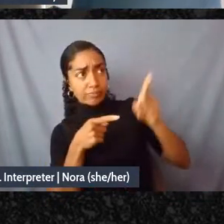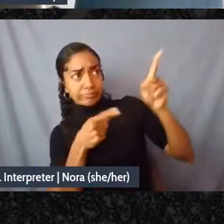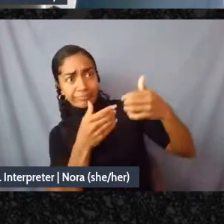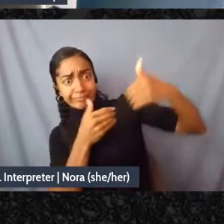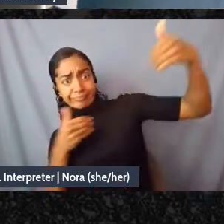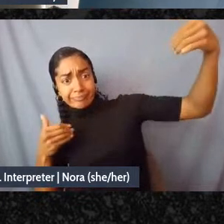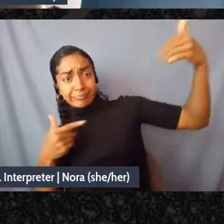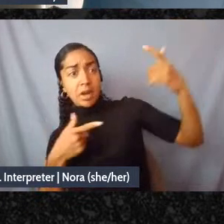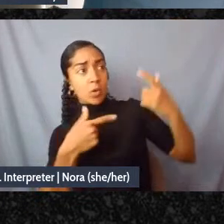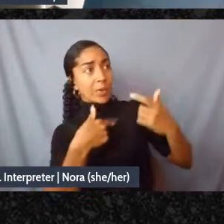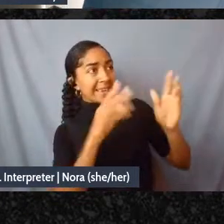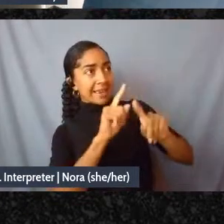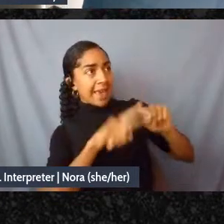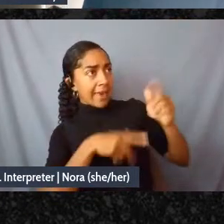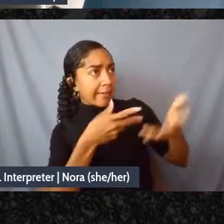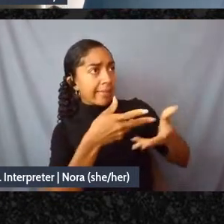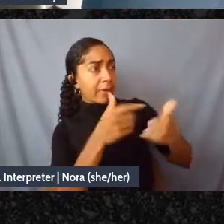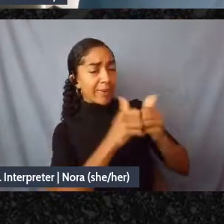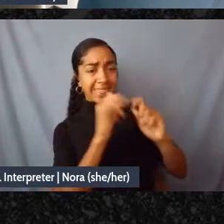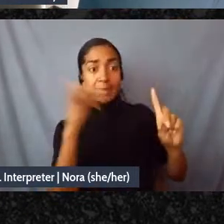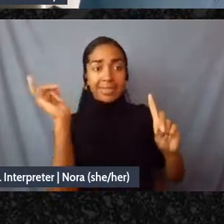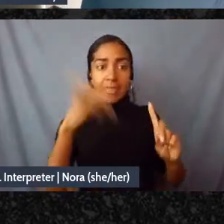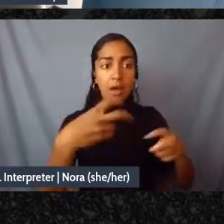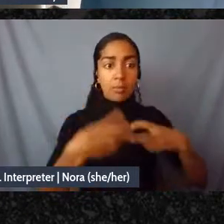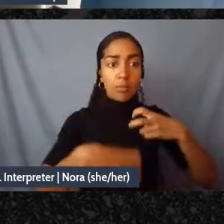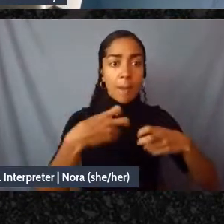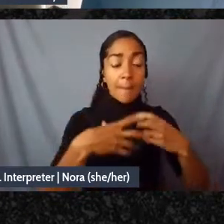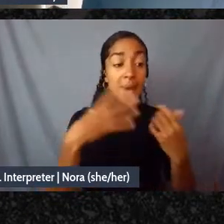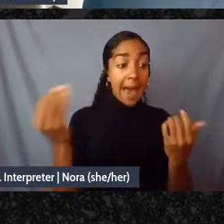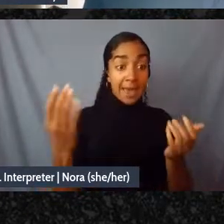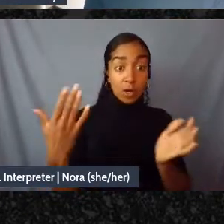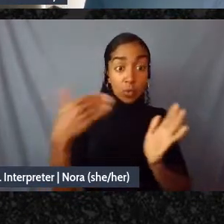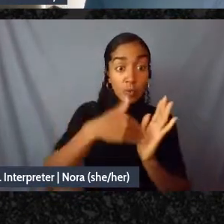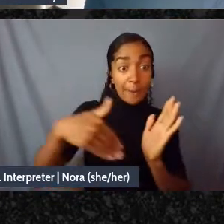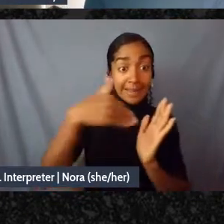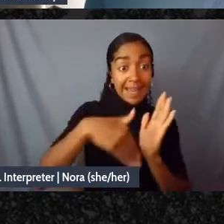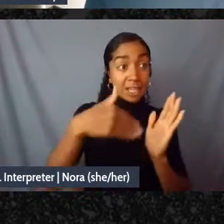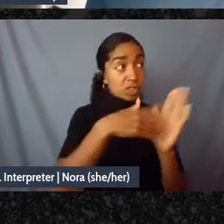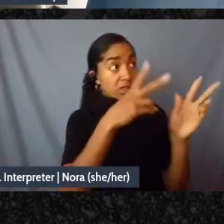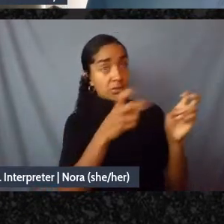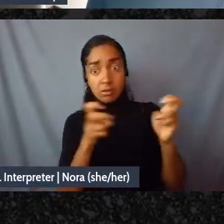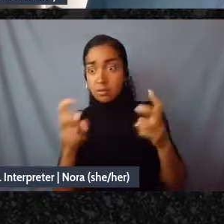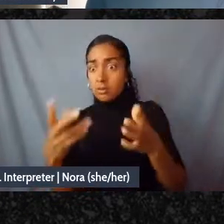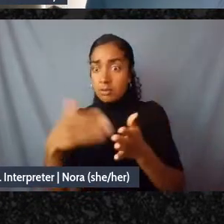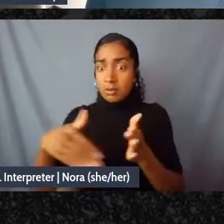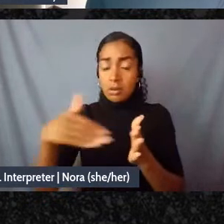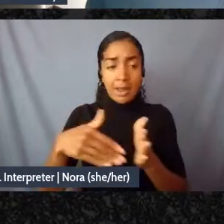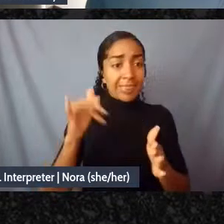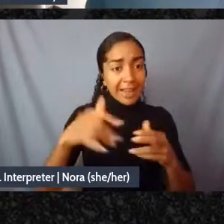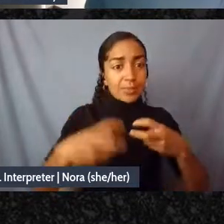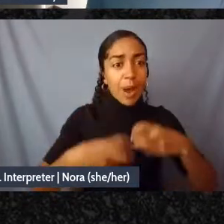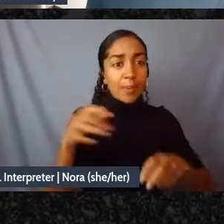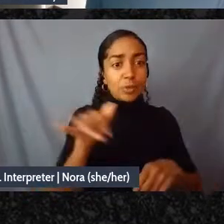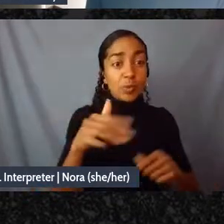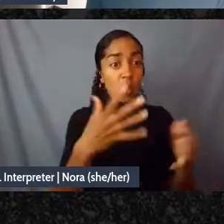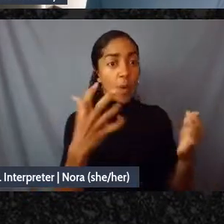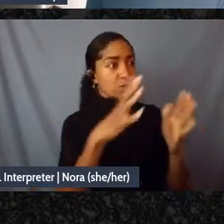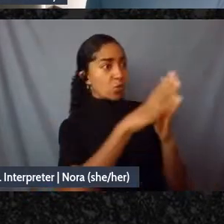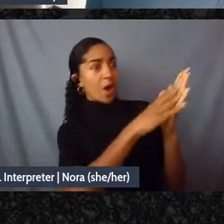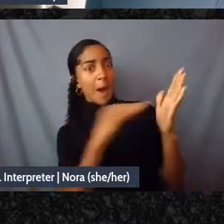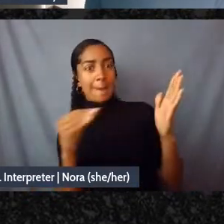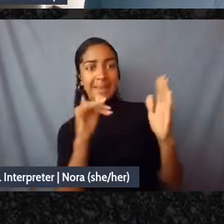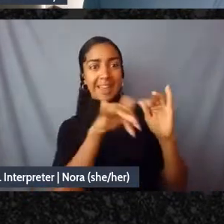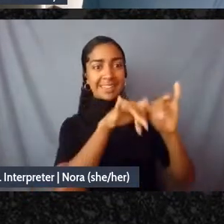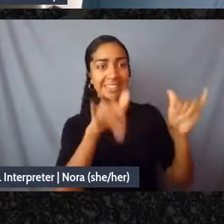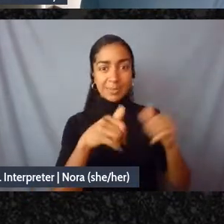so I find like and even replication is problematic because we don't want identical right so I don't know Adrian you probably